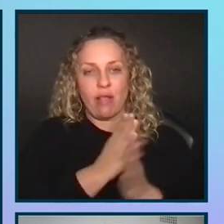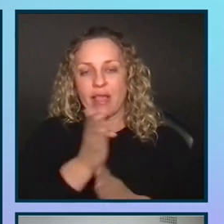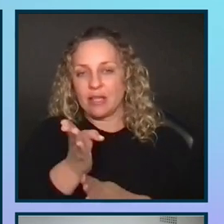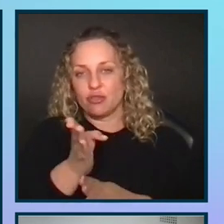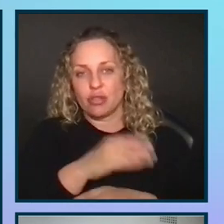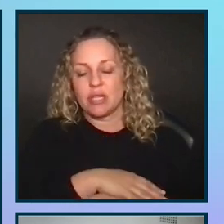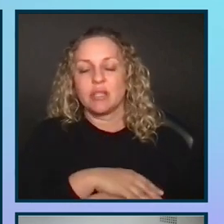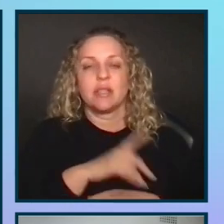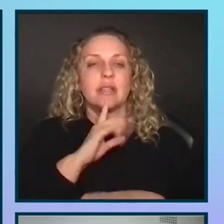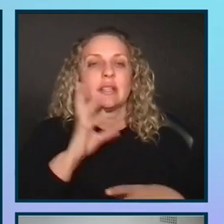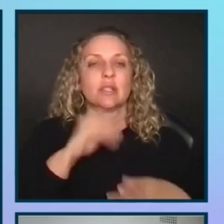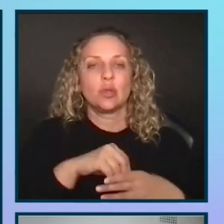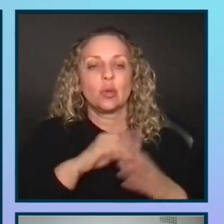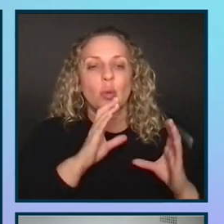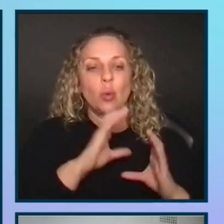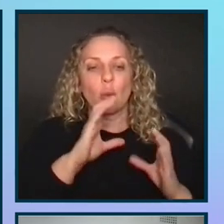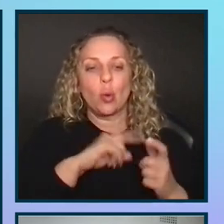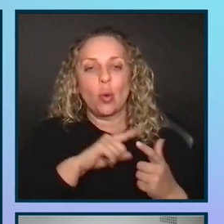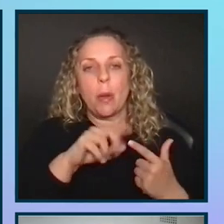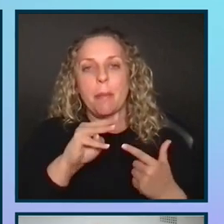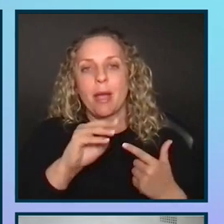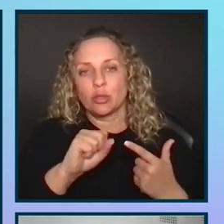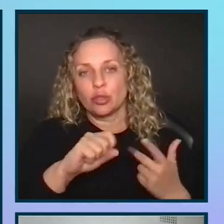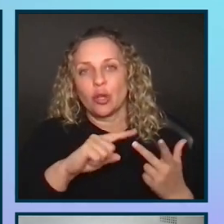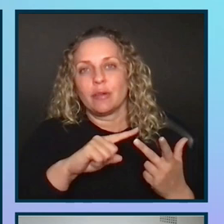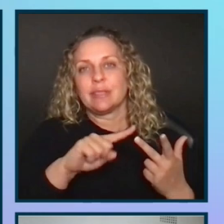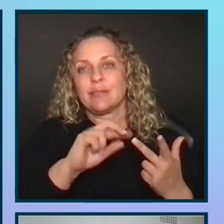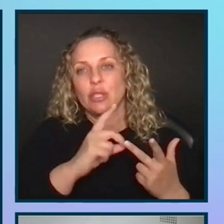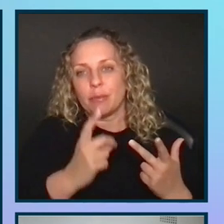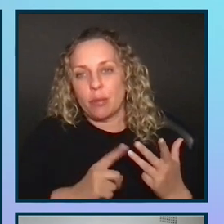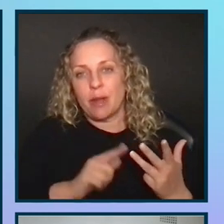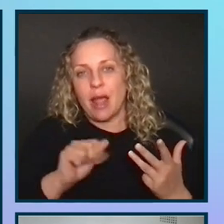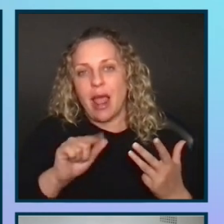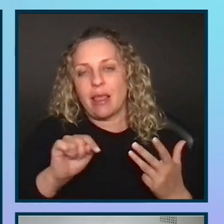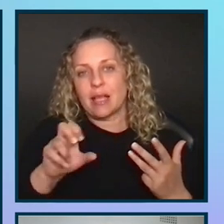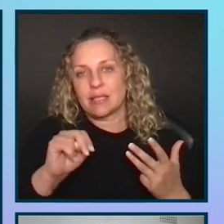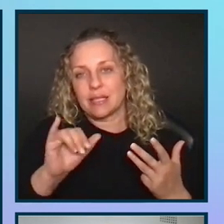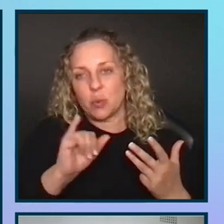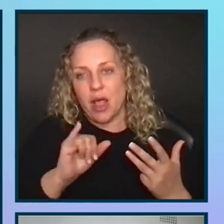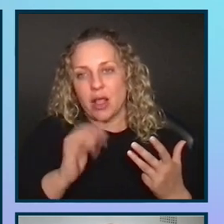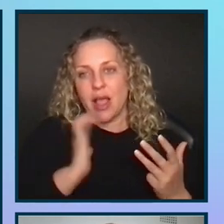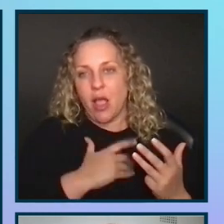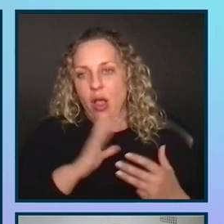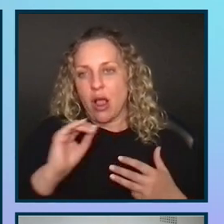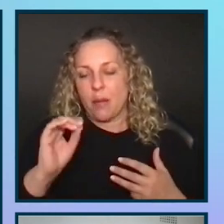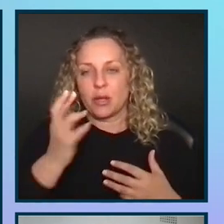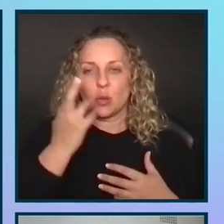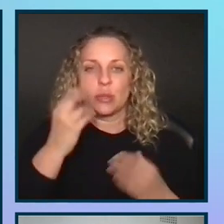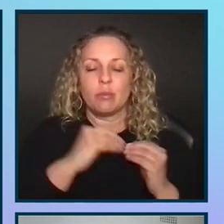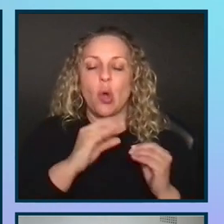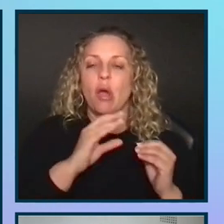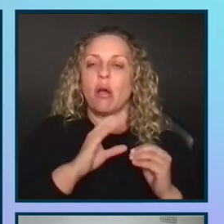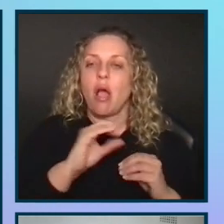This includes Google, Microsoft, government departments, and now in Atlassian as well. The reason more companies